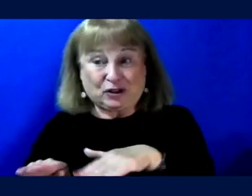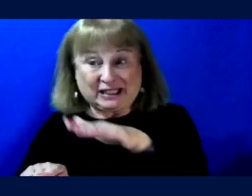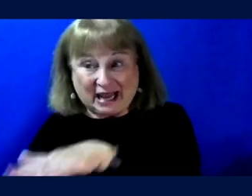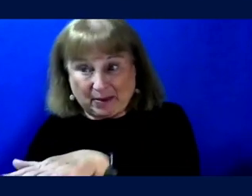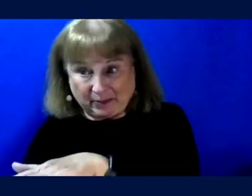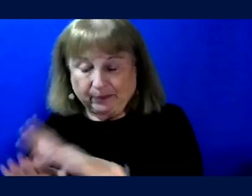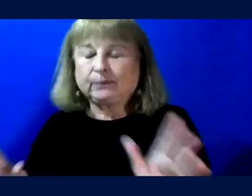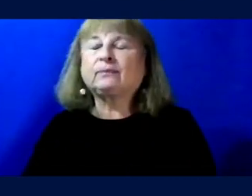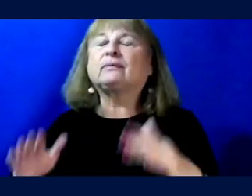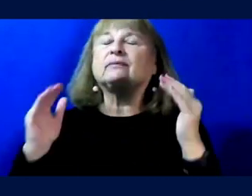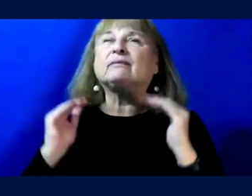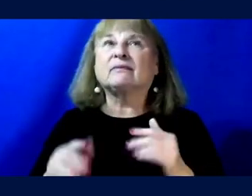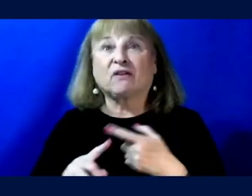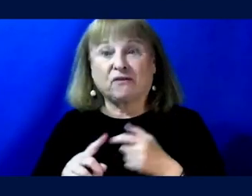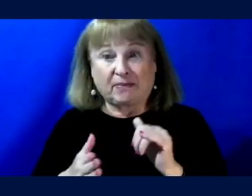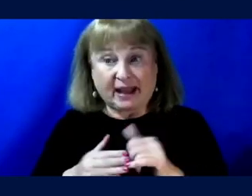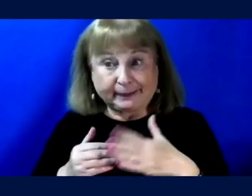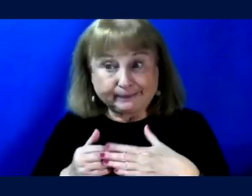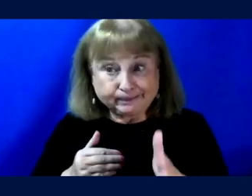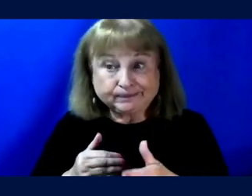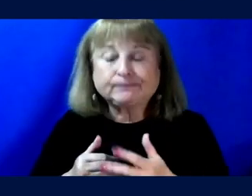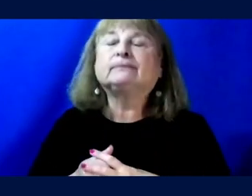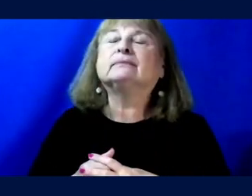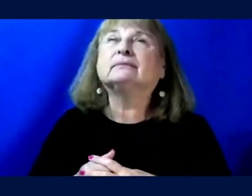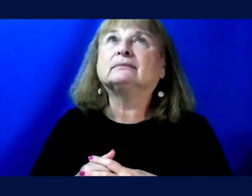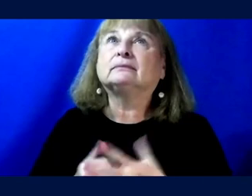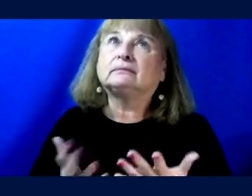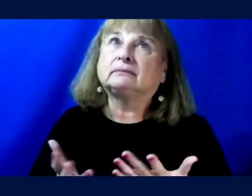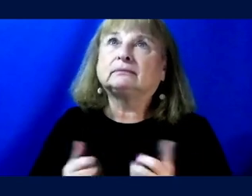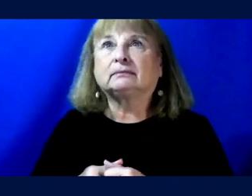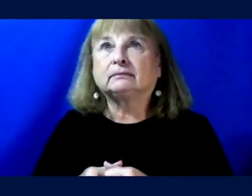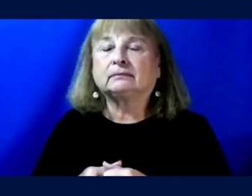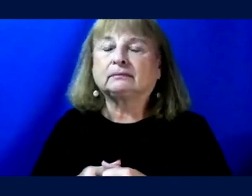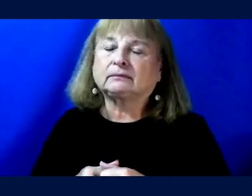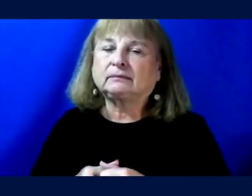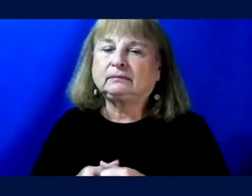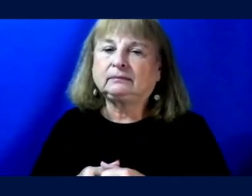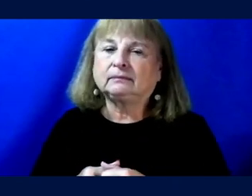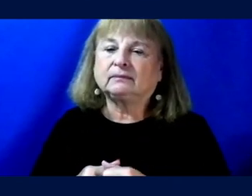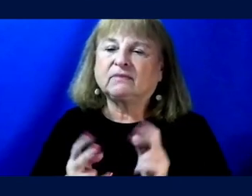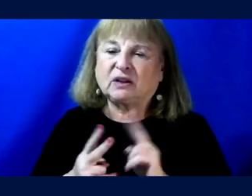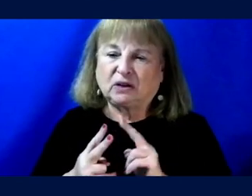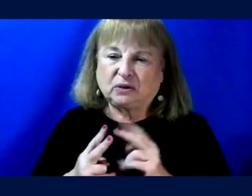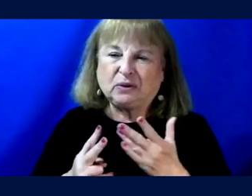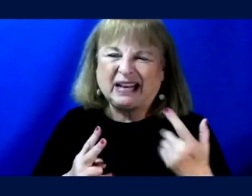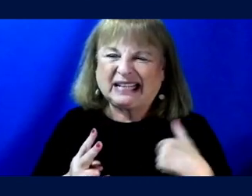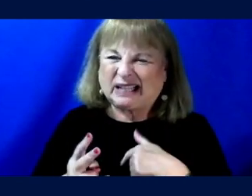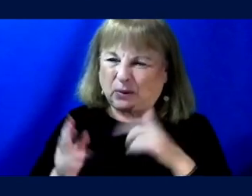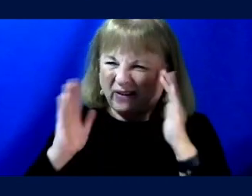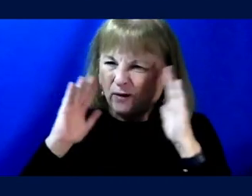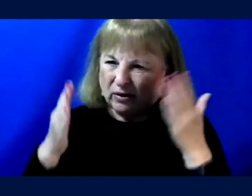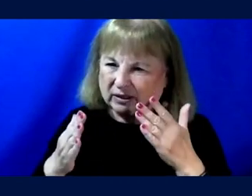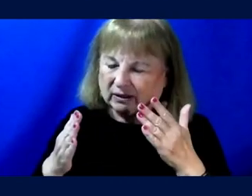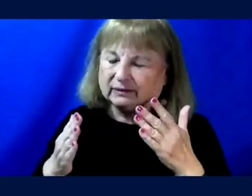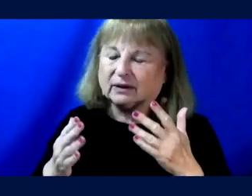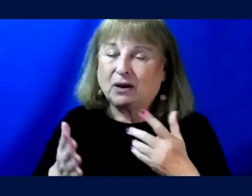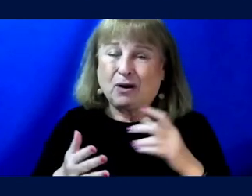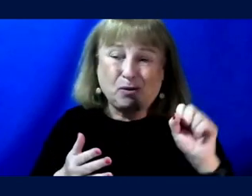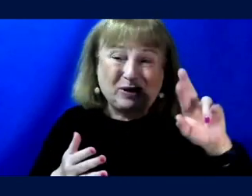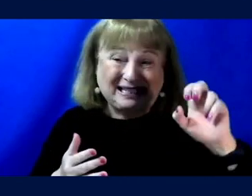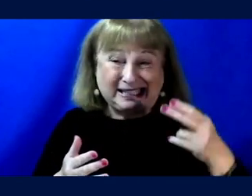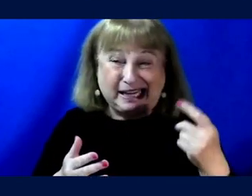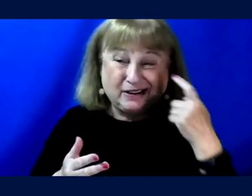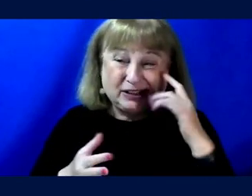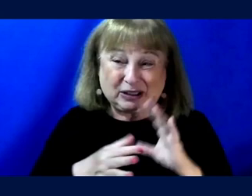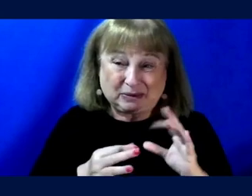Um, then from that, I think, you know, the, the two things we always focus on are again, what Sarah talked about